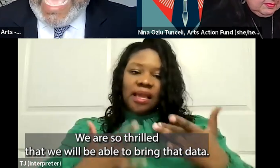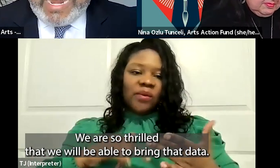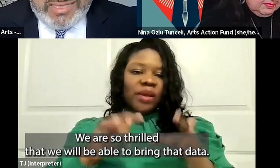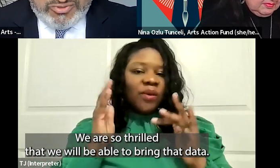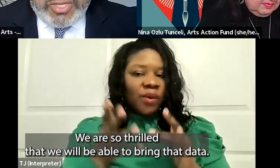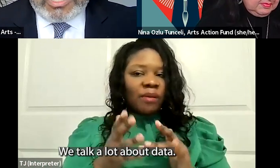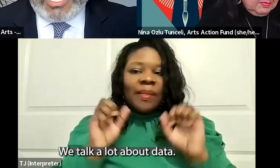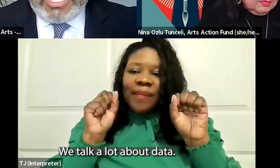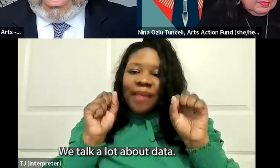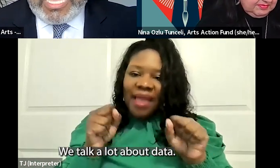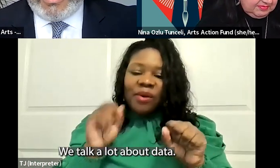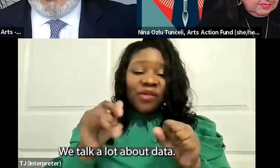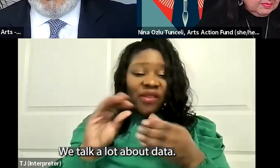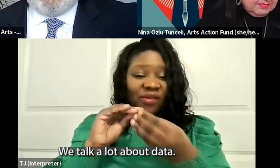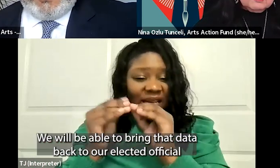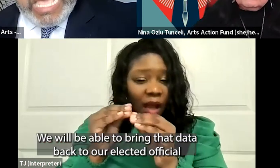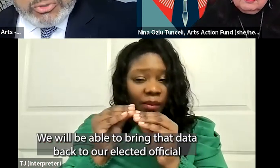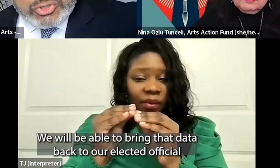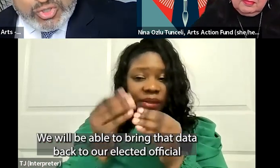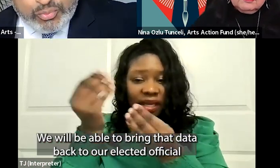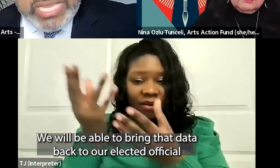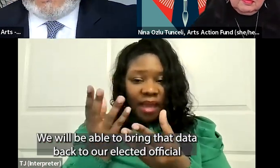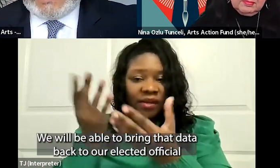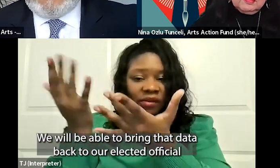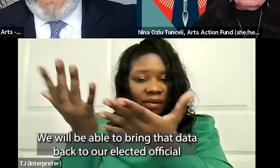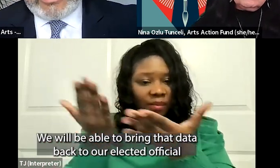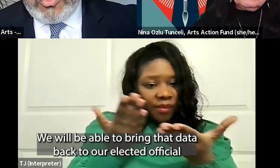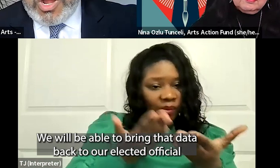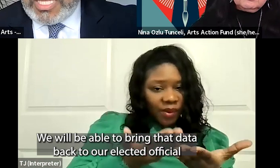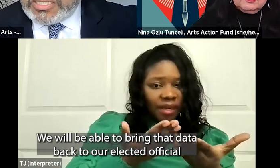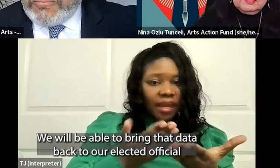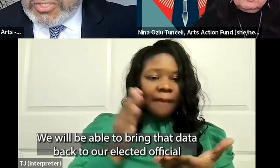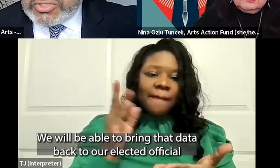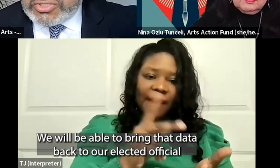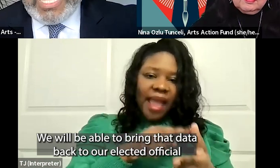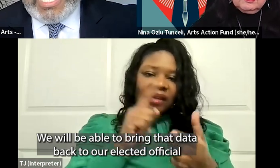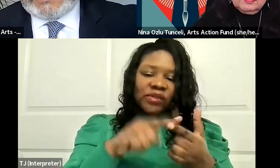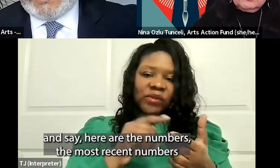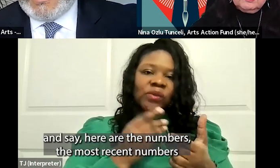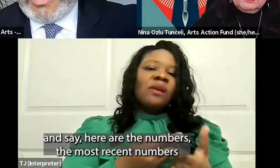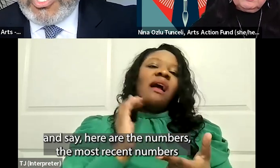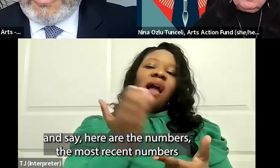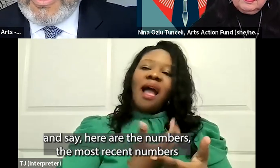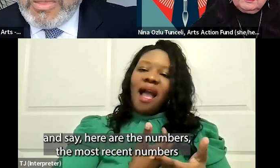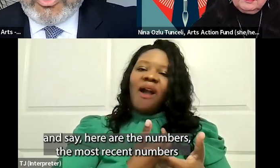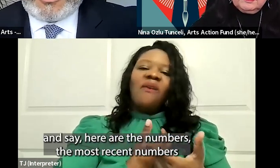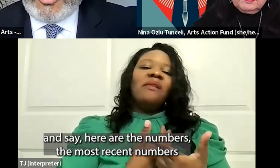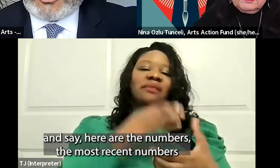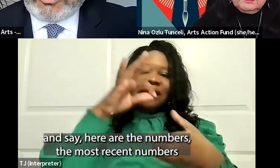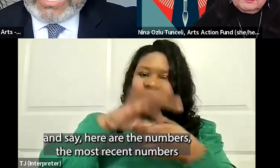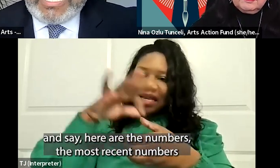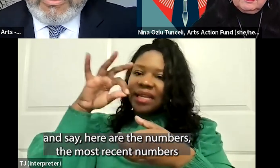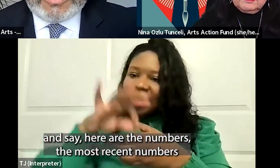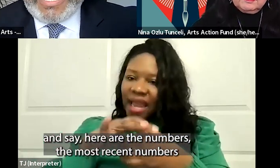bring that data. We talked a lot about data. We will be able to bring that data back to our elected officials and say, here are the